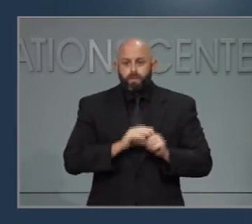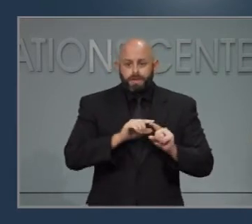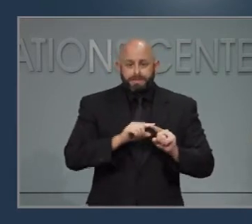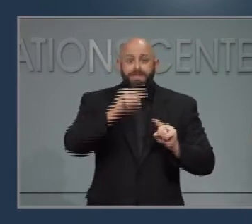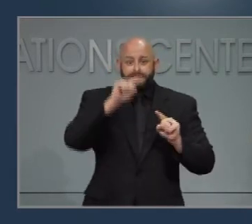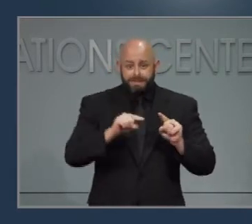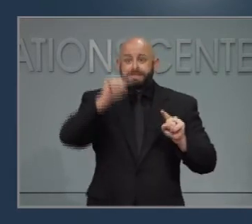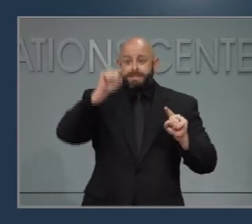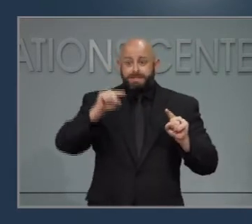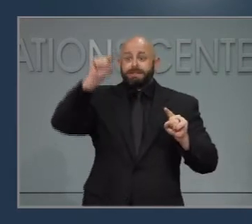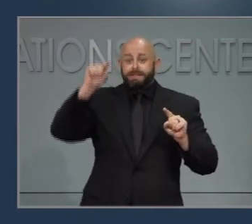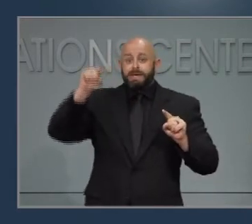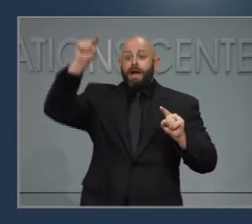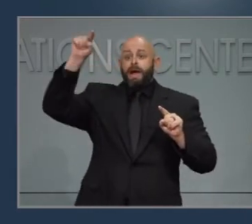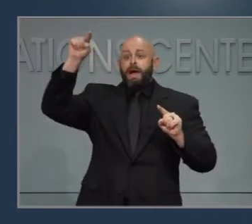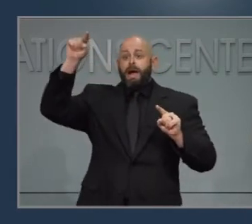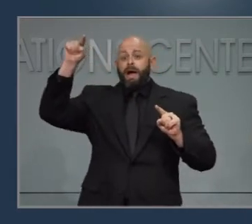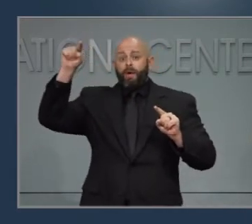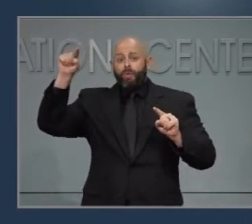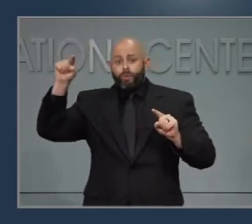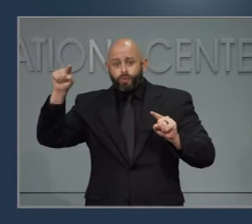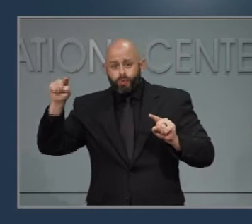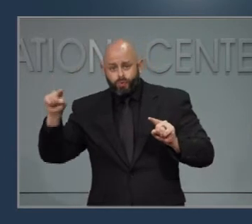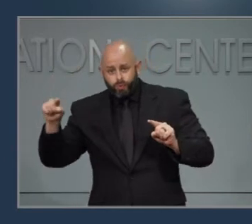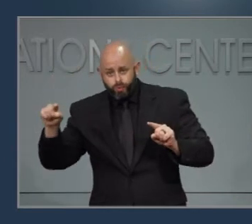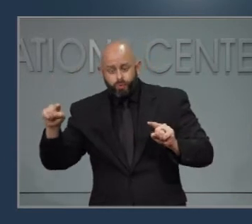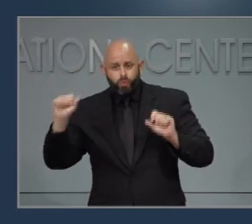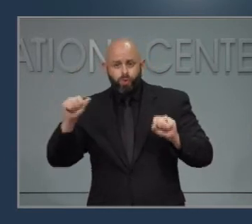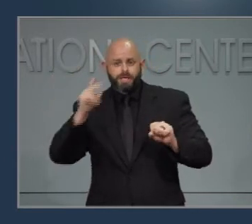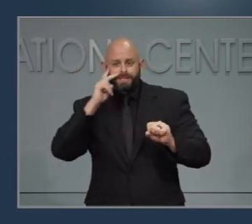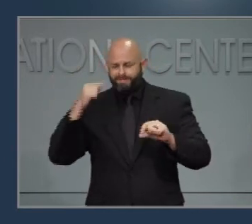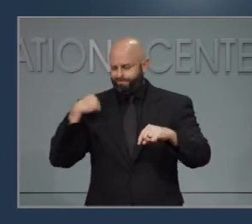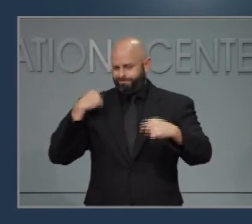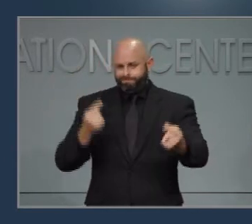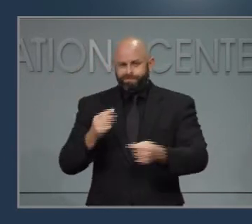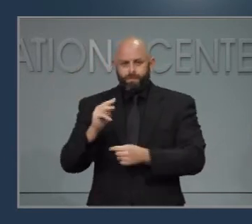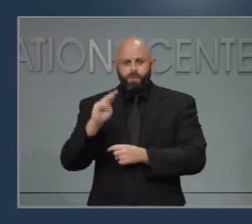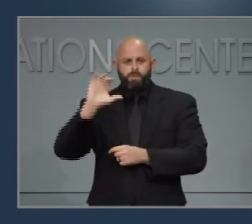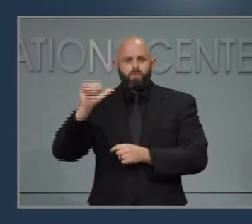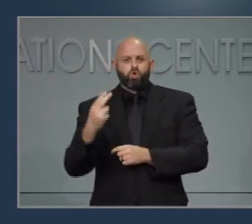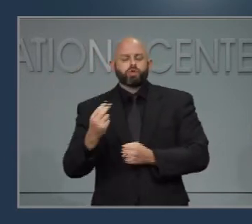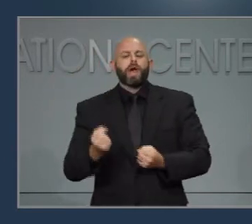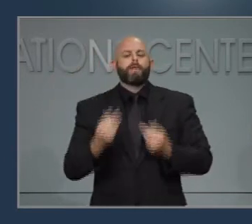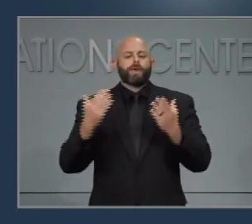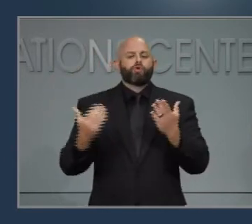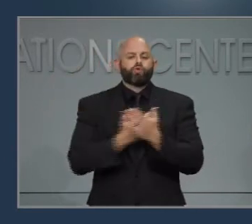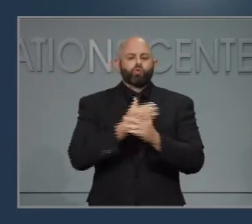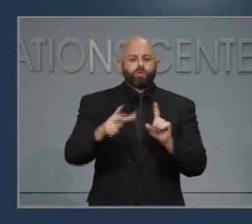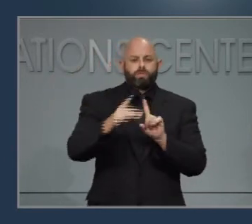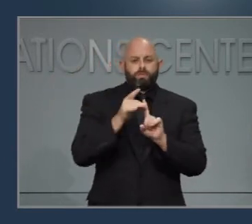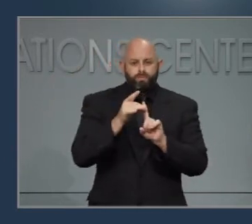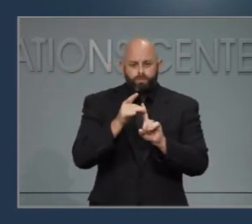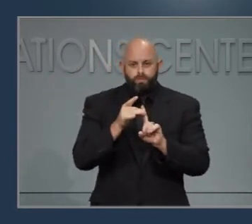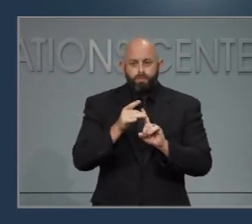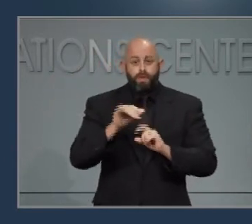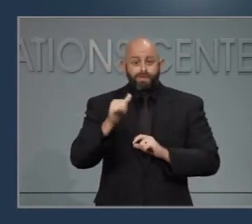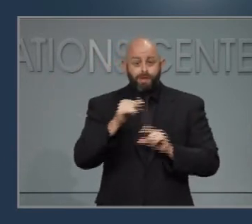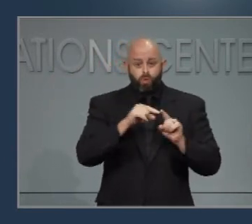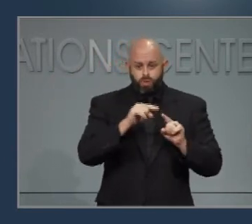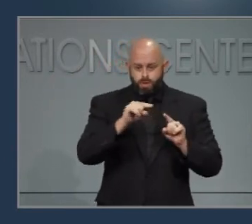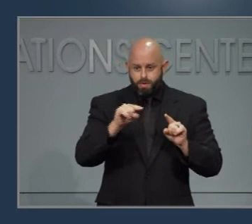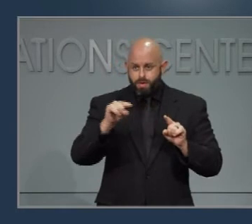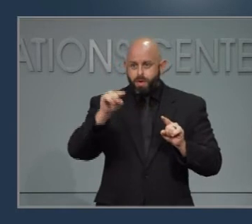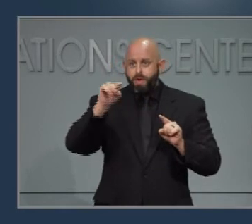trajectory of new cases each day since we had our first case back in March. Focusing on that yellow line, you can see that our